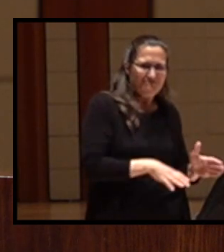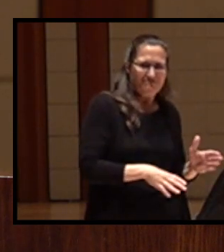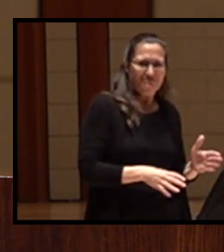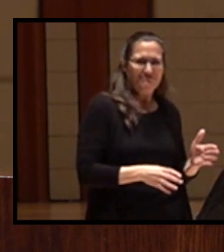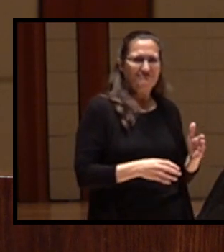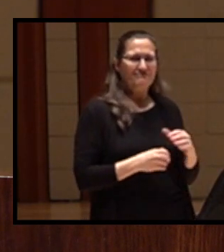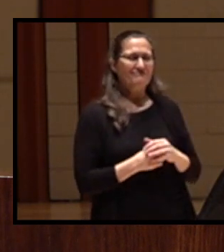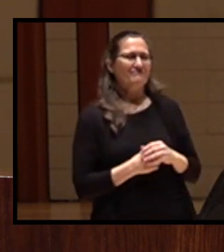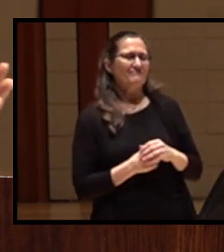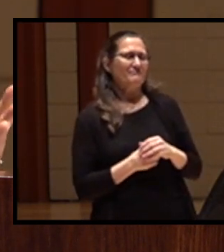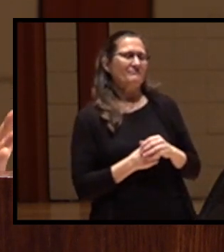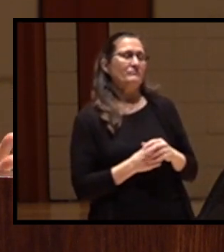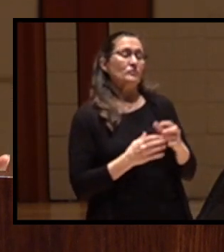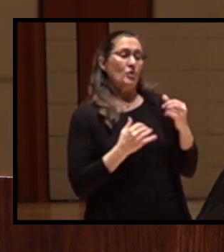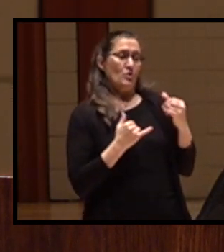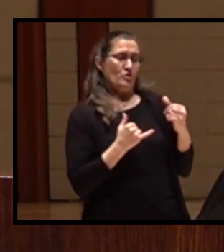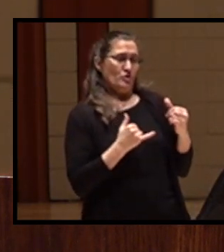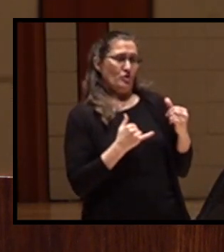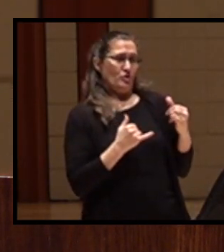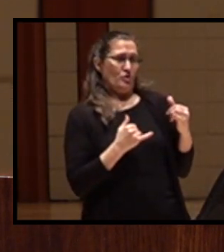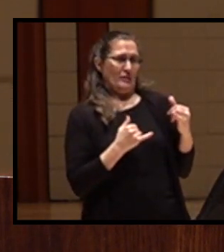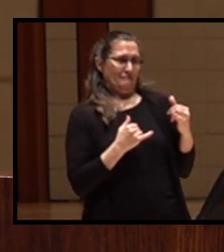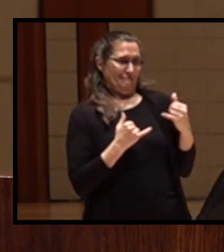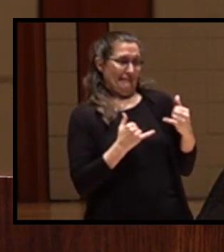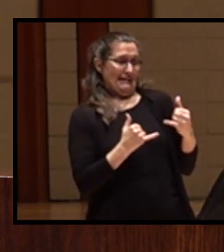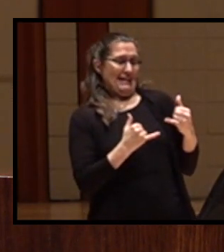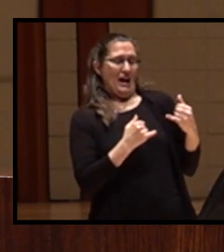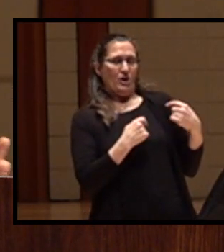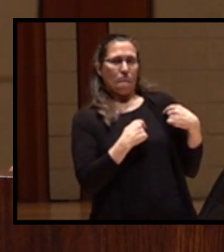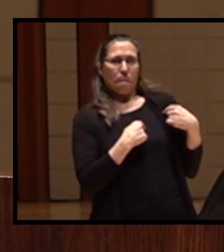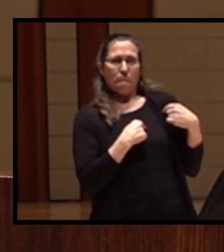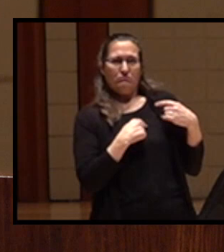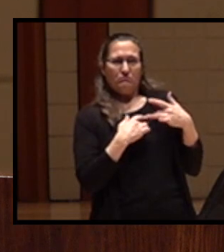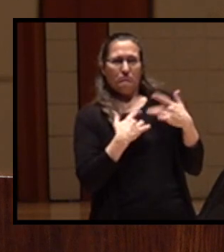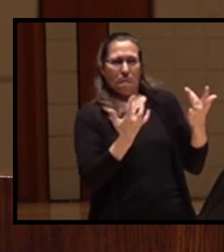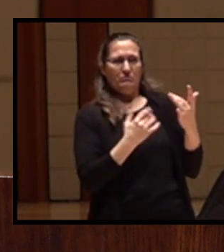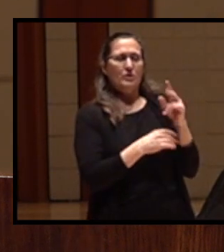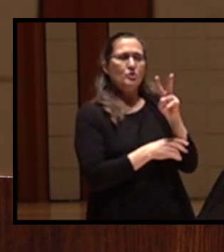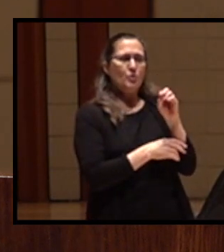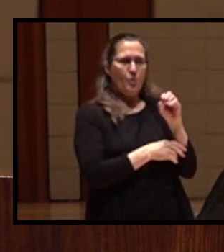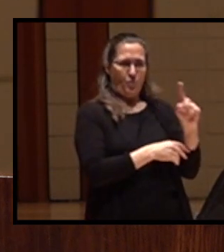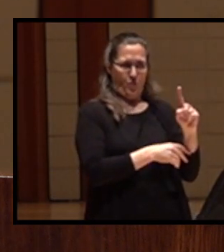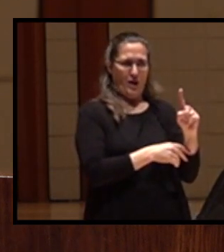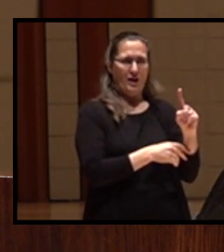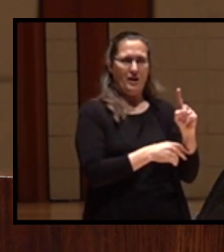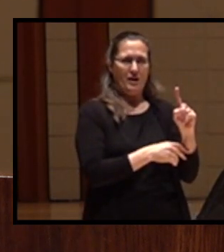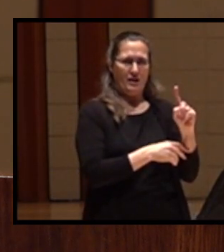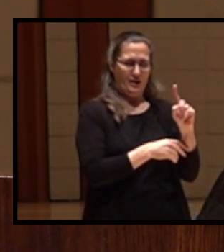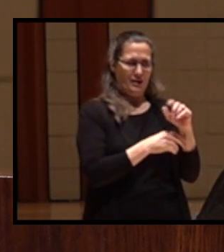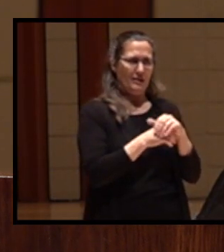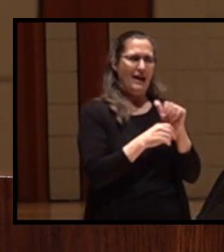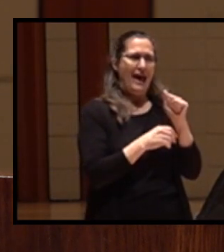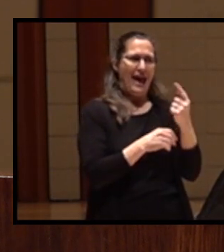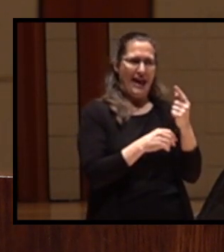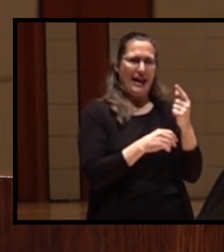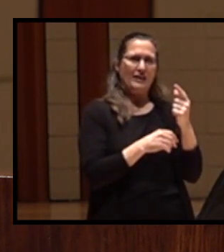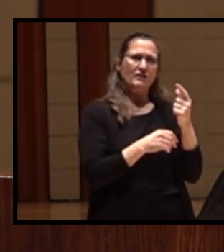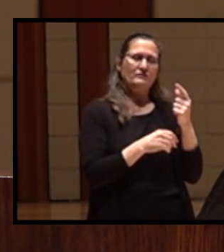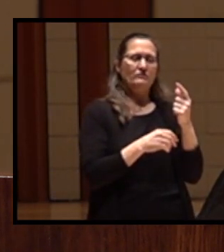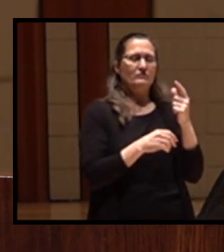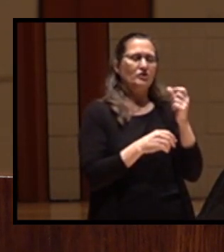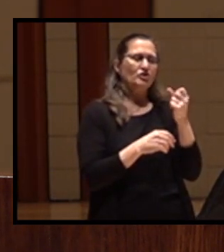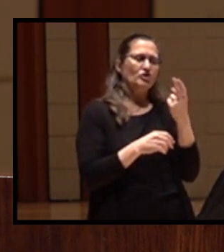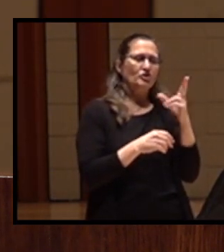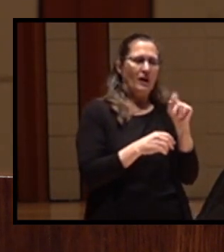So the current status of the Klamath Basin. The 2001 ag shut off and the 2002 fish kill